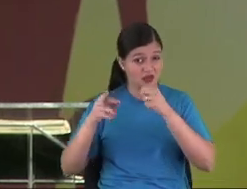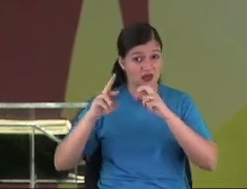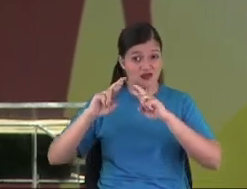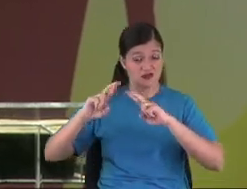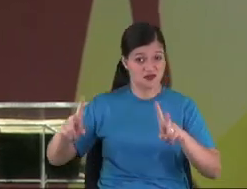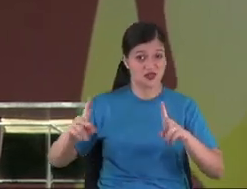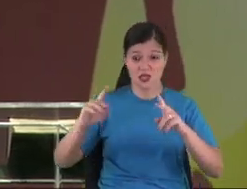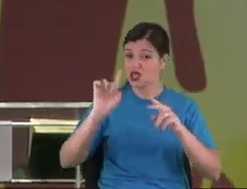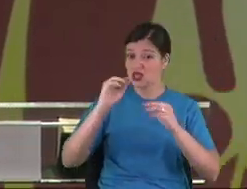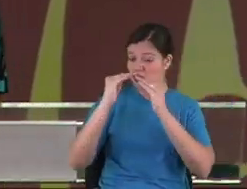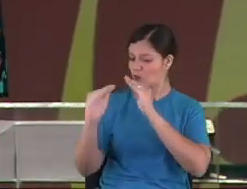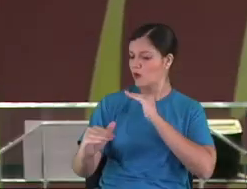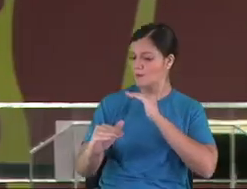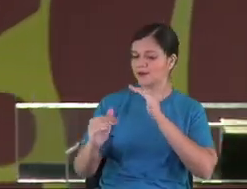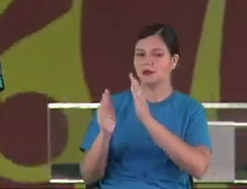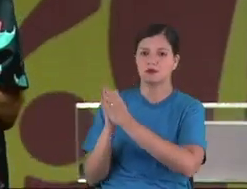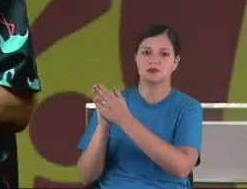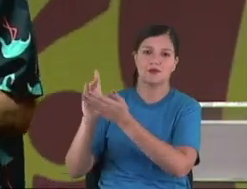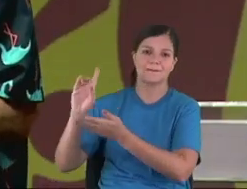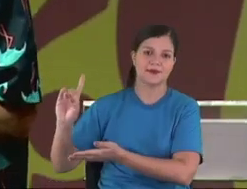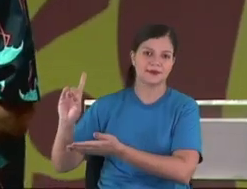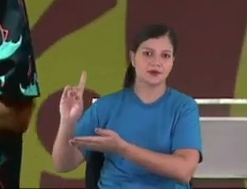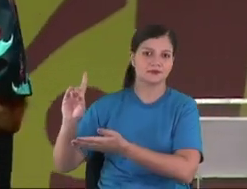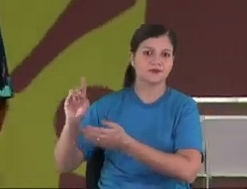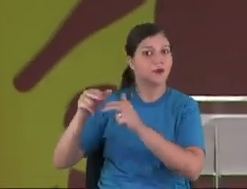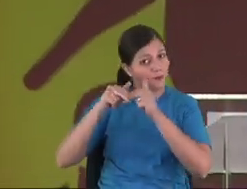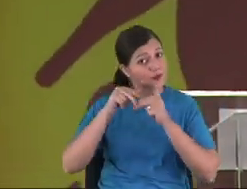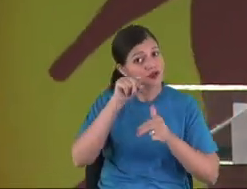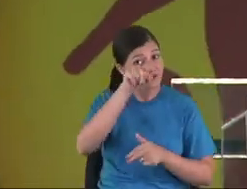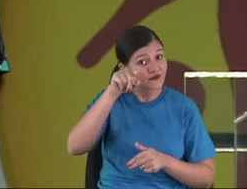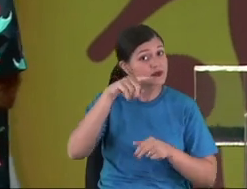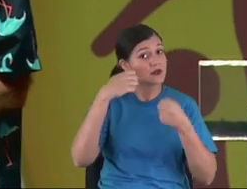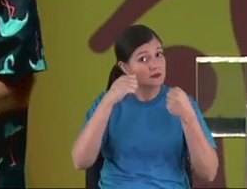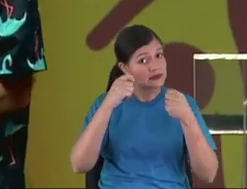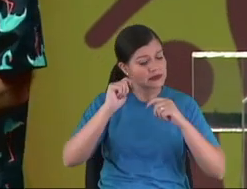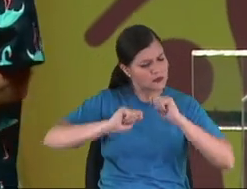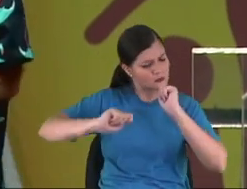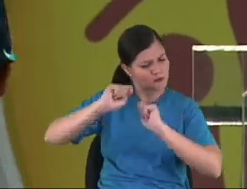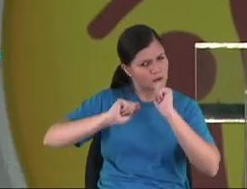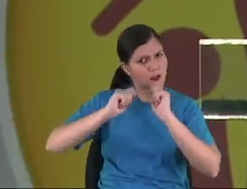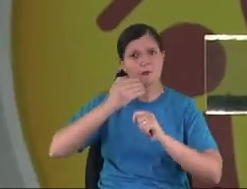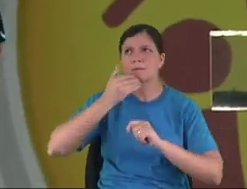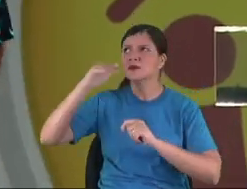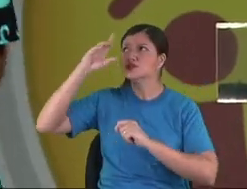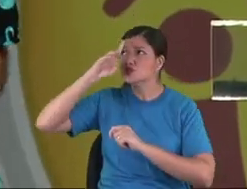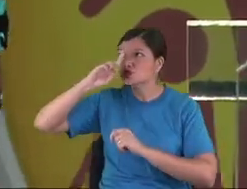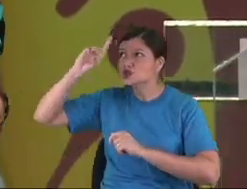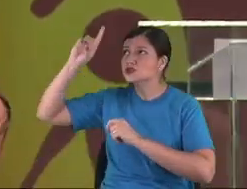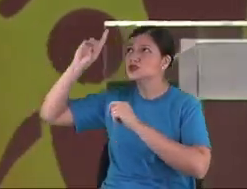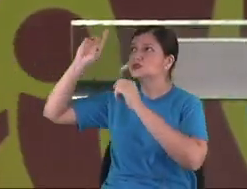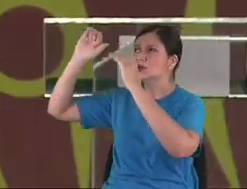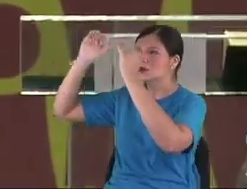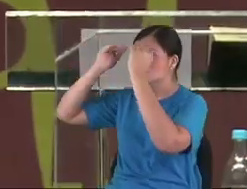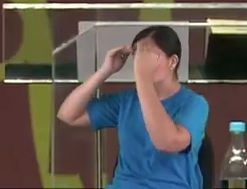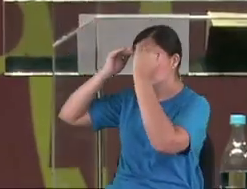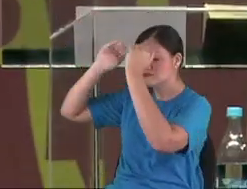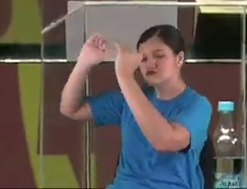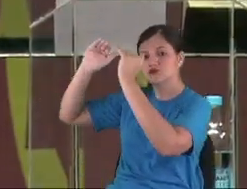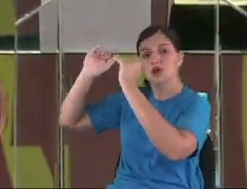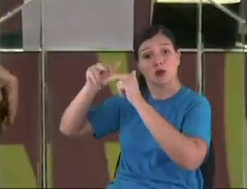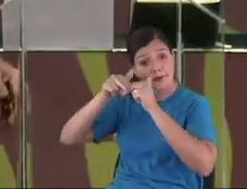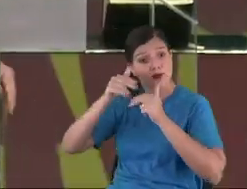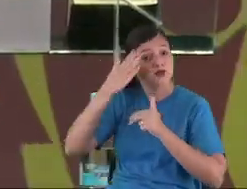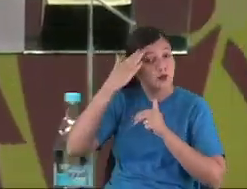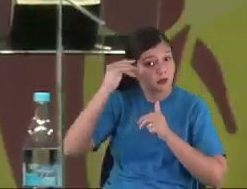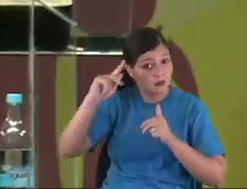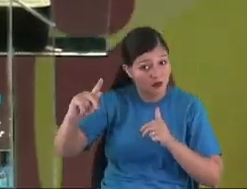God. And everybody is feeding by that. You need to ask to God discernment. That's the reason the proverb